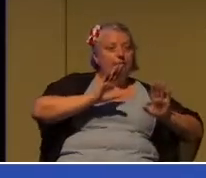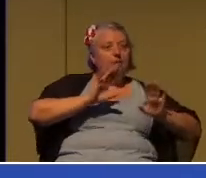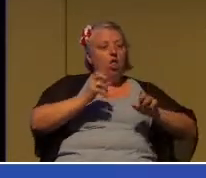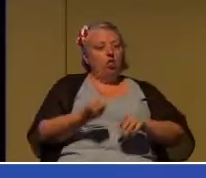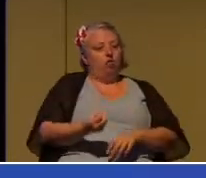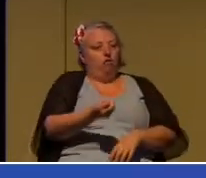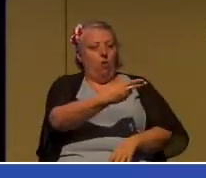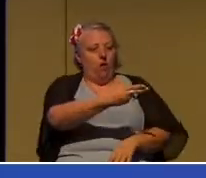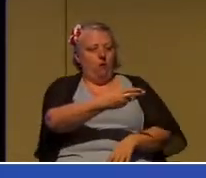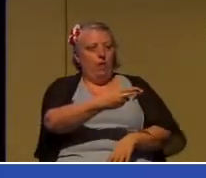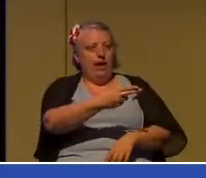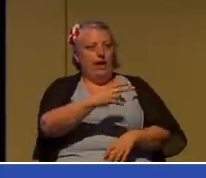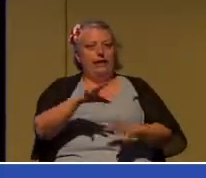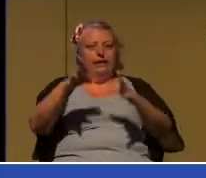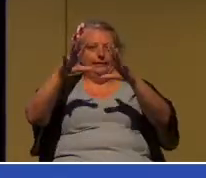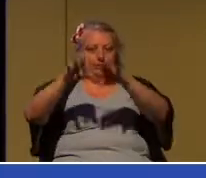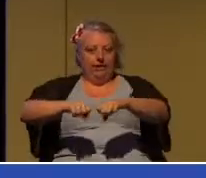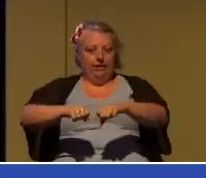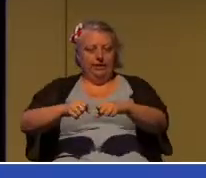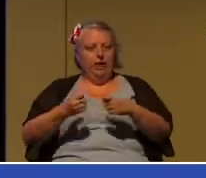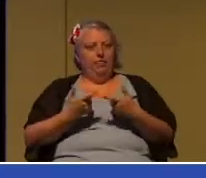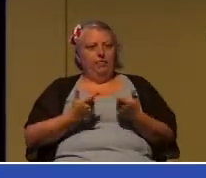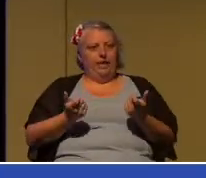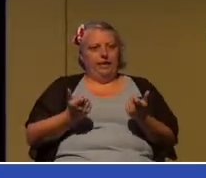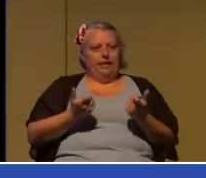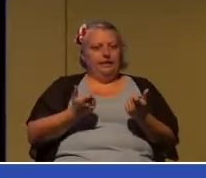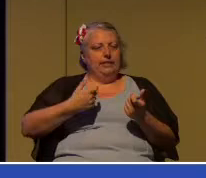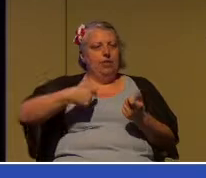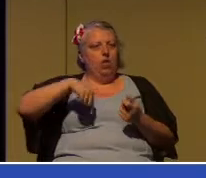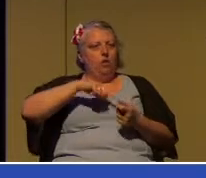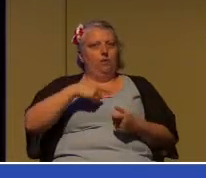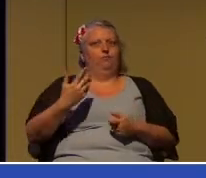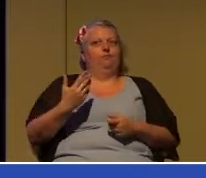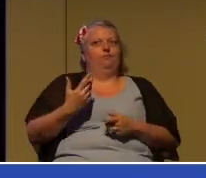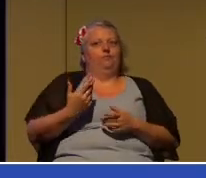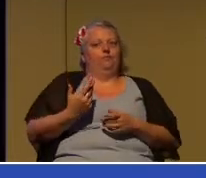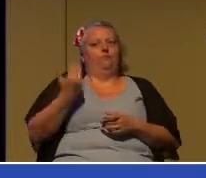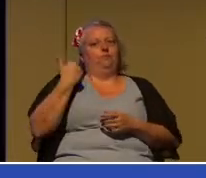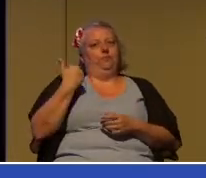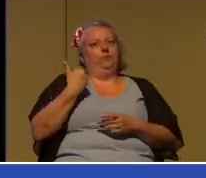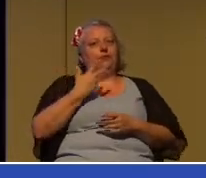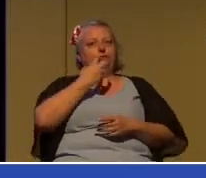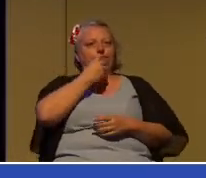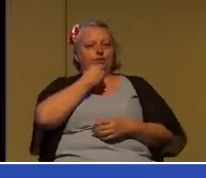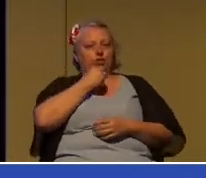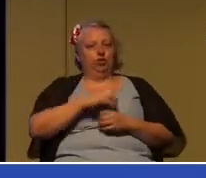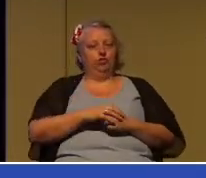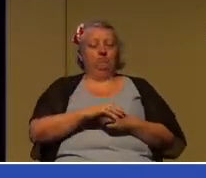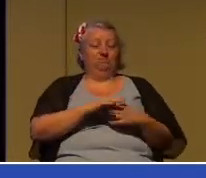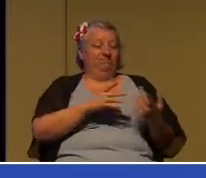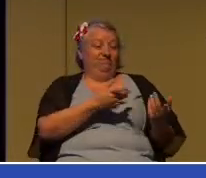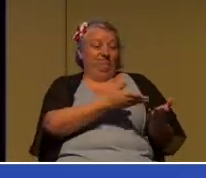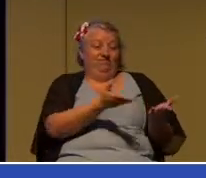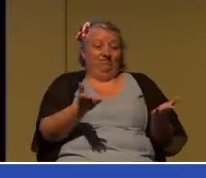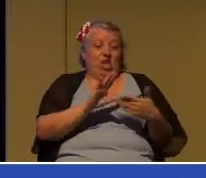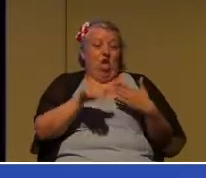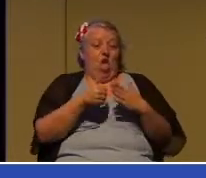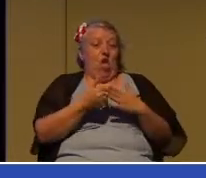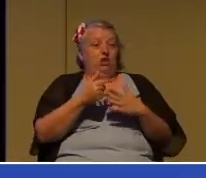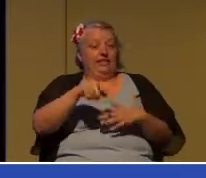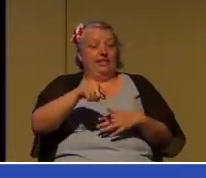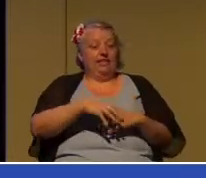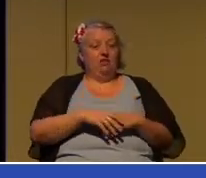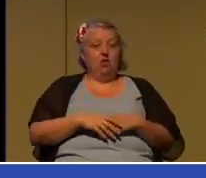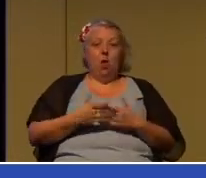we once cherished, all are necessary. Endings are the reason you were not married to your prom date,